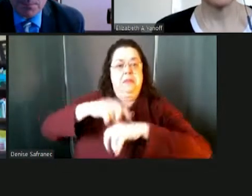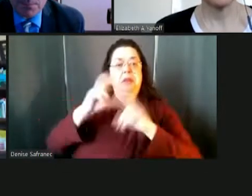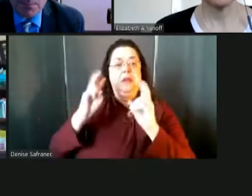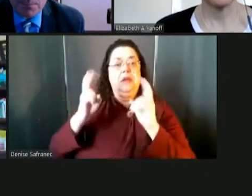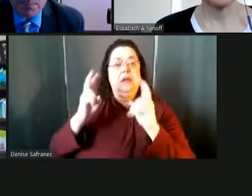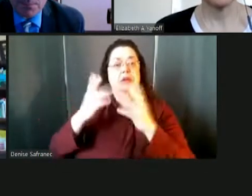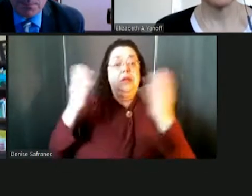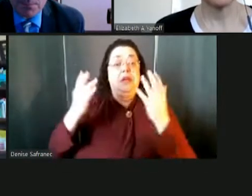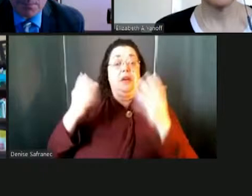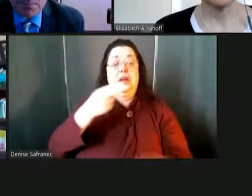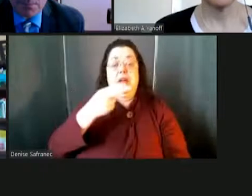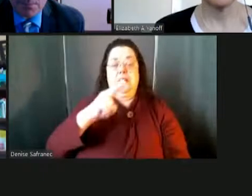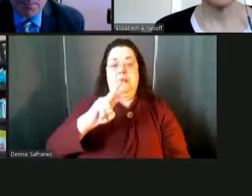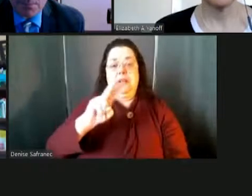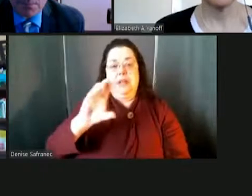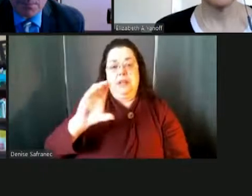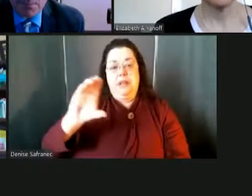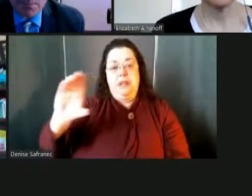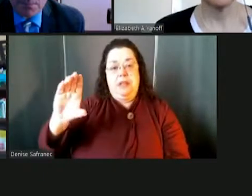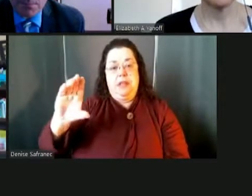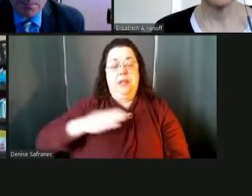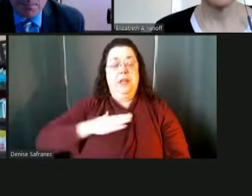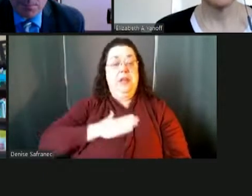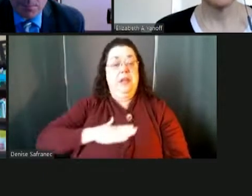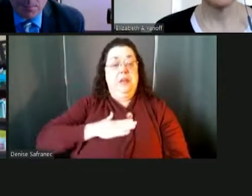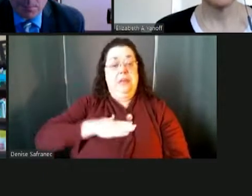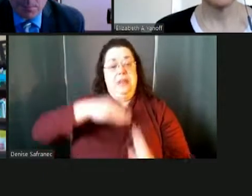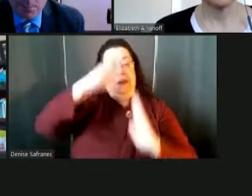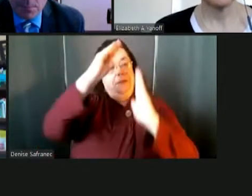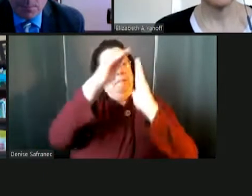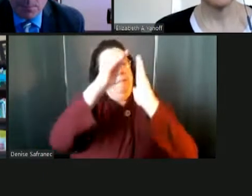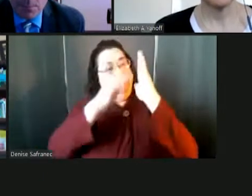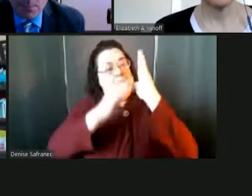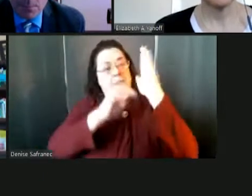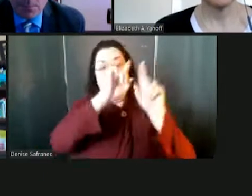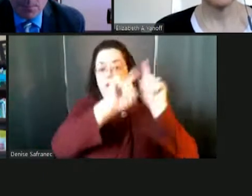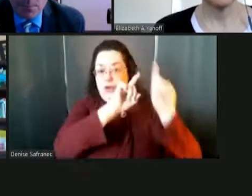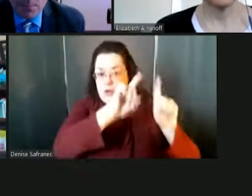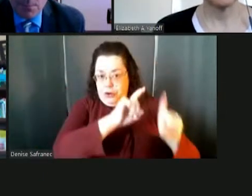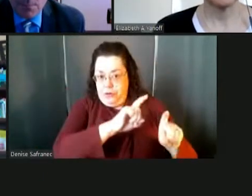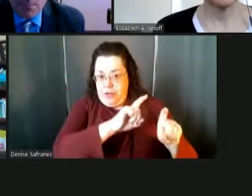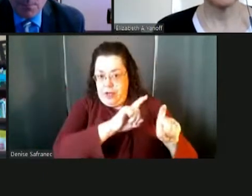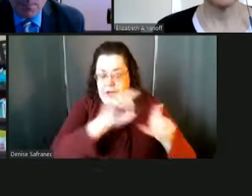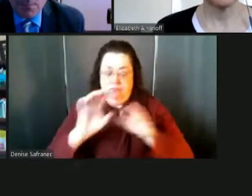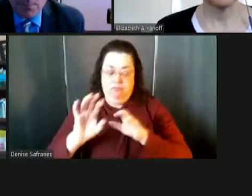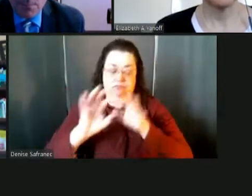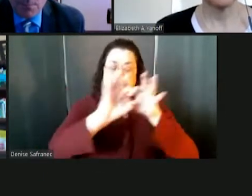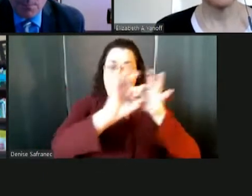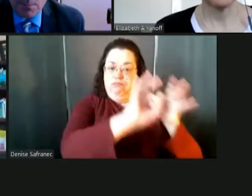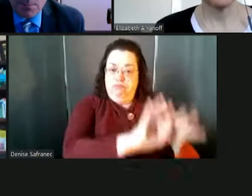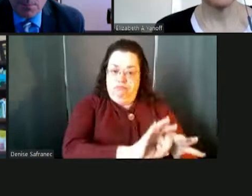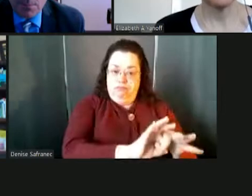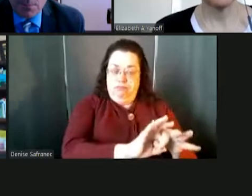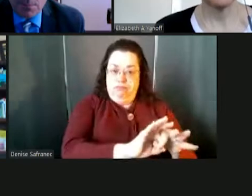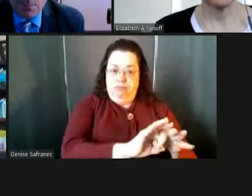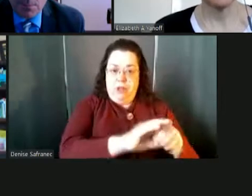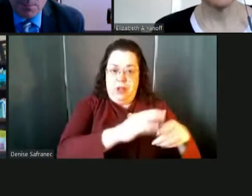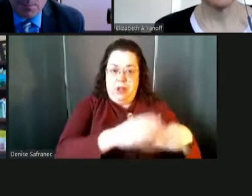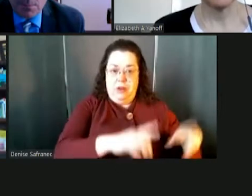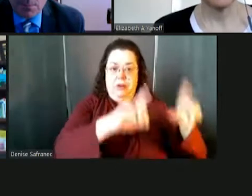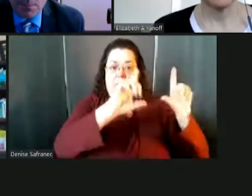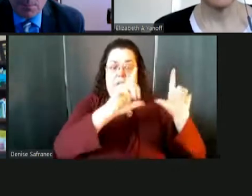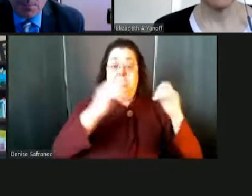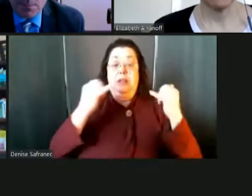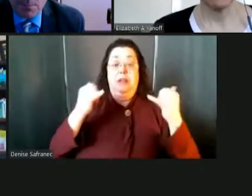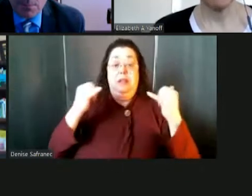Valley Community College. Please fill out a survey at the link on our slide to help inform our future programming. Please welcome today's panelists